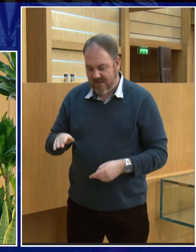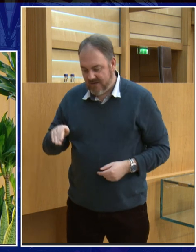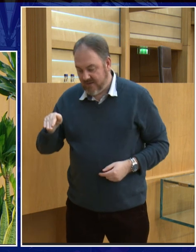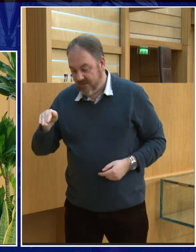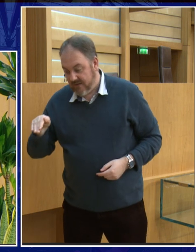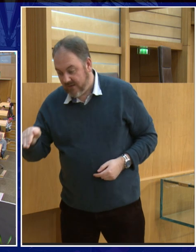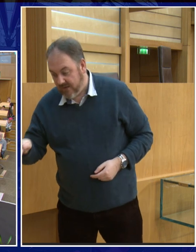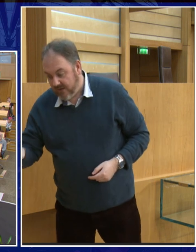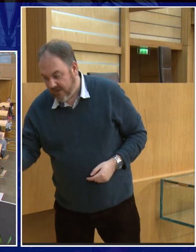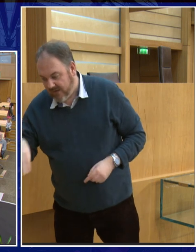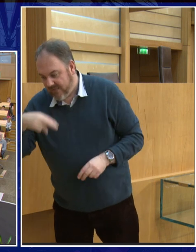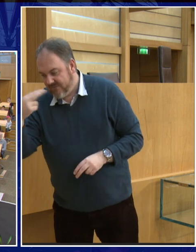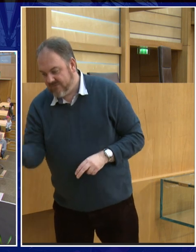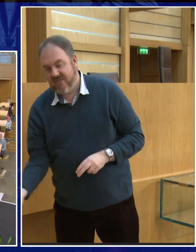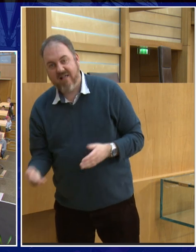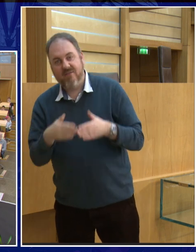he fell in the water and drowned.